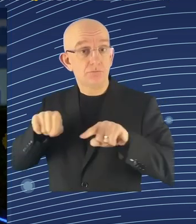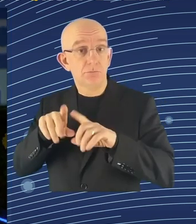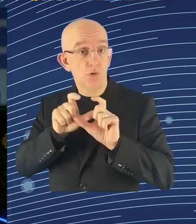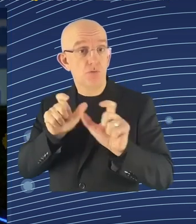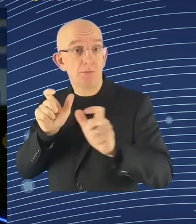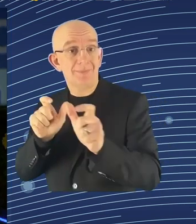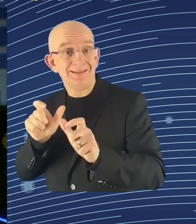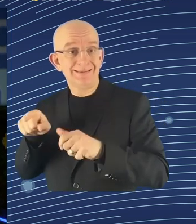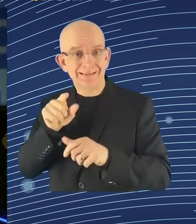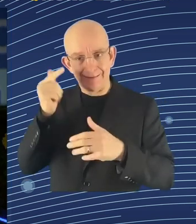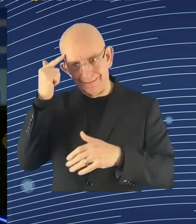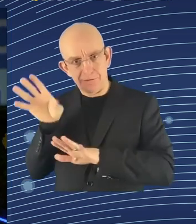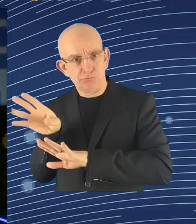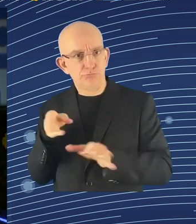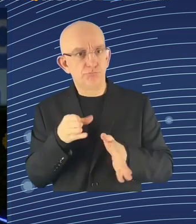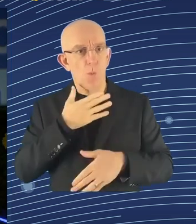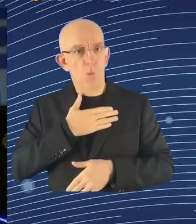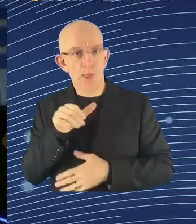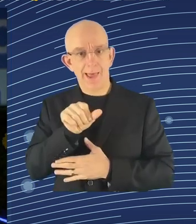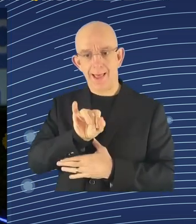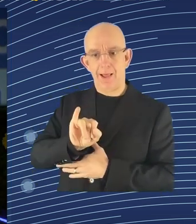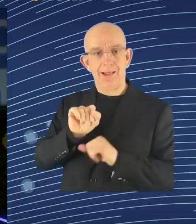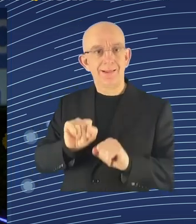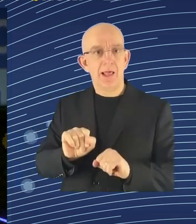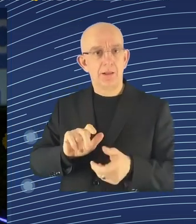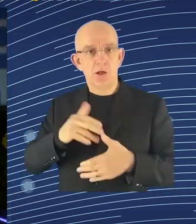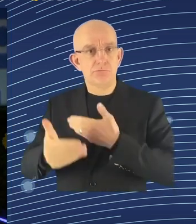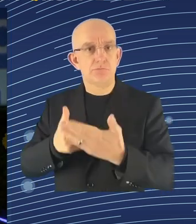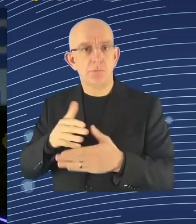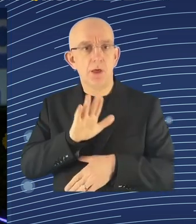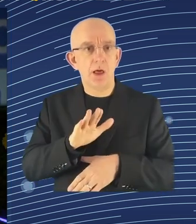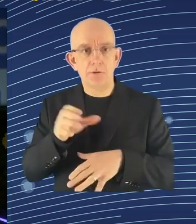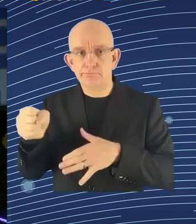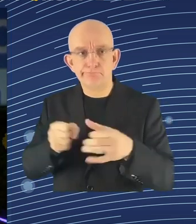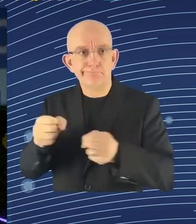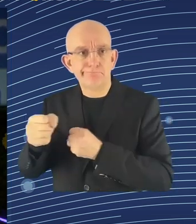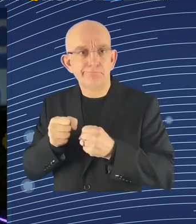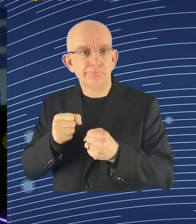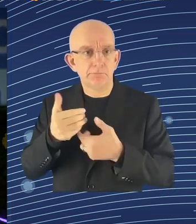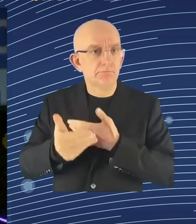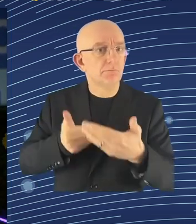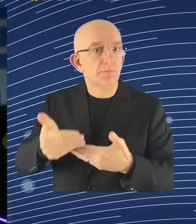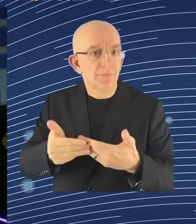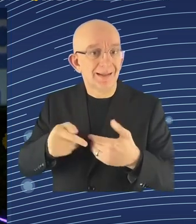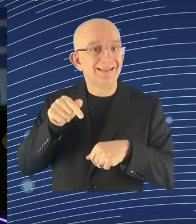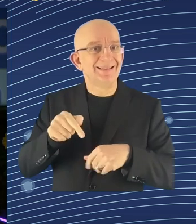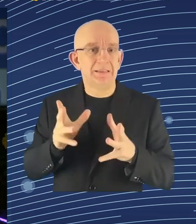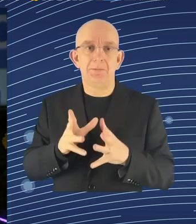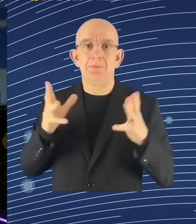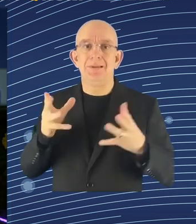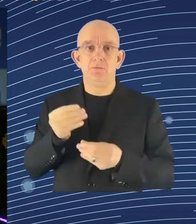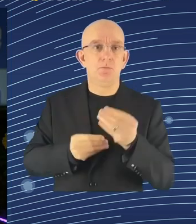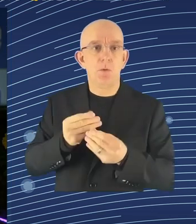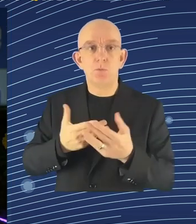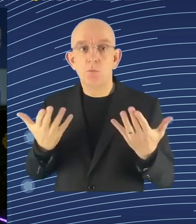the protection of copyrights and royalties that are impacted by the use of AI. We therefore need, really, to think